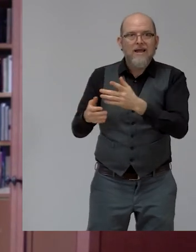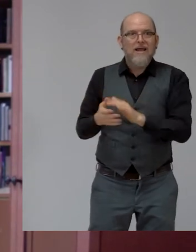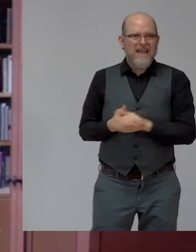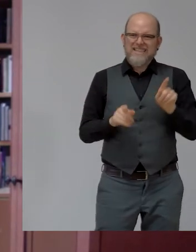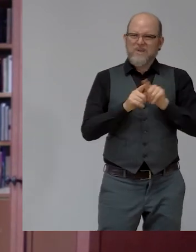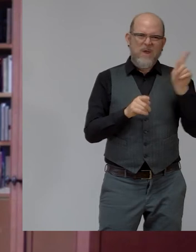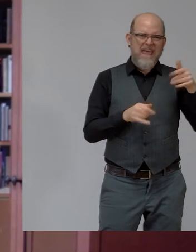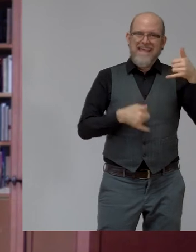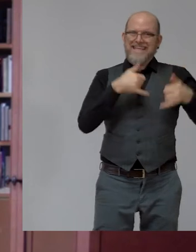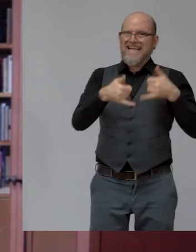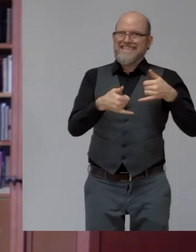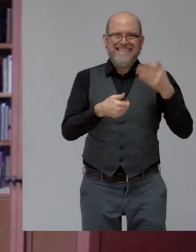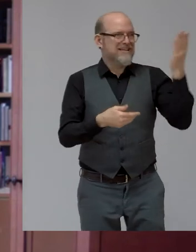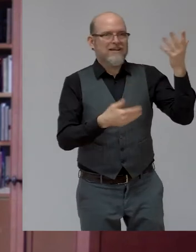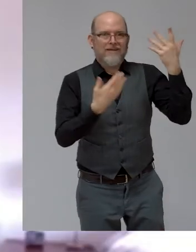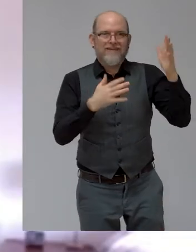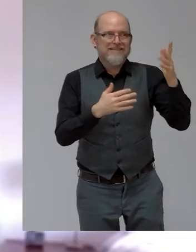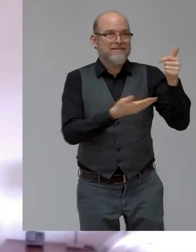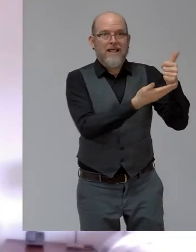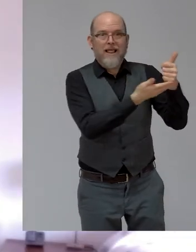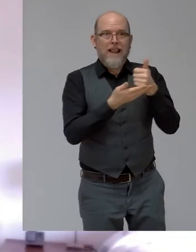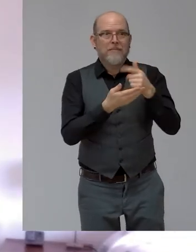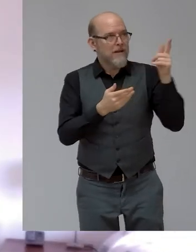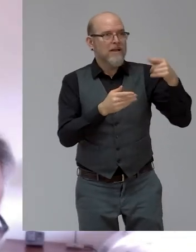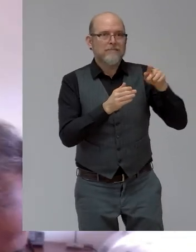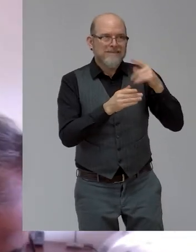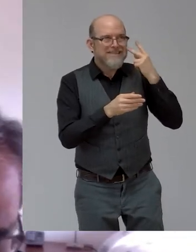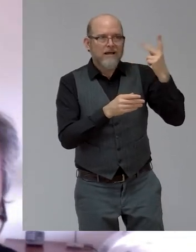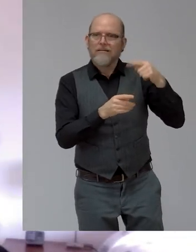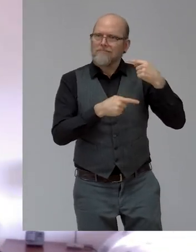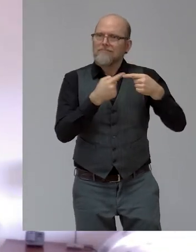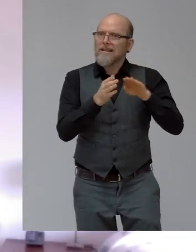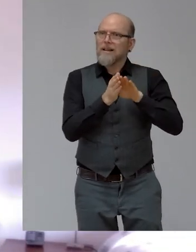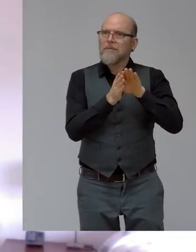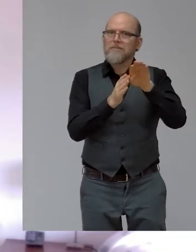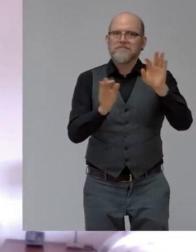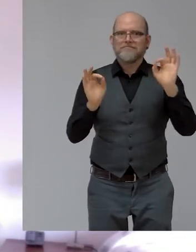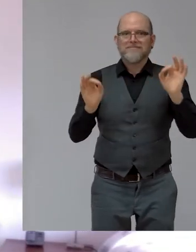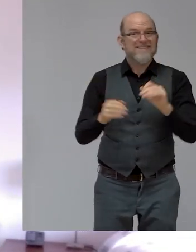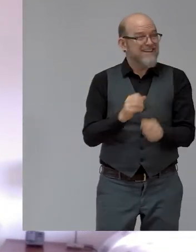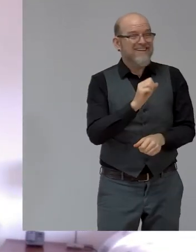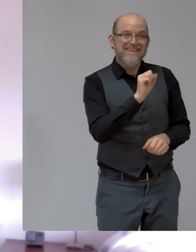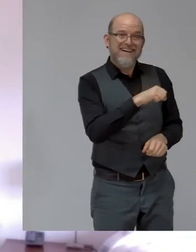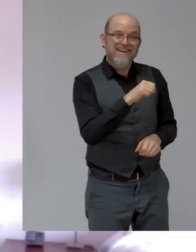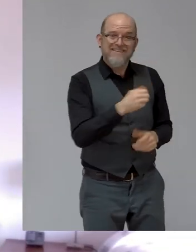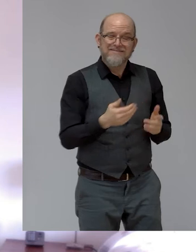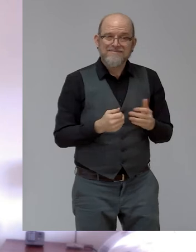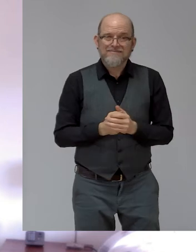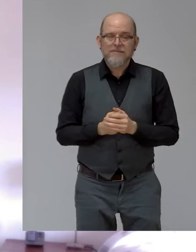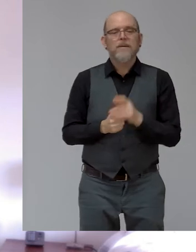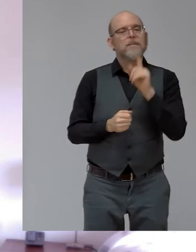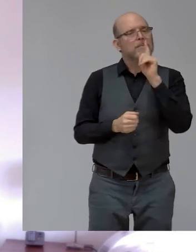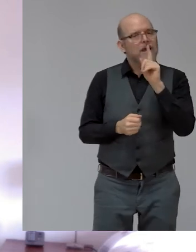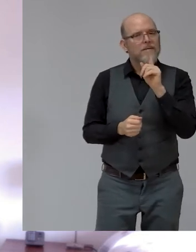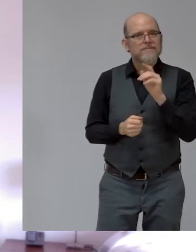I mean, the kind of stuff that you did and are doing with the Disability Forum, I think Susan